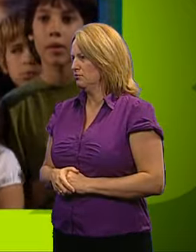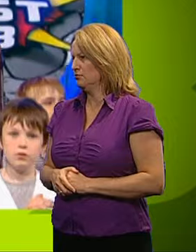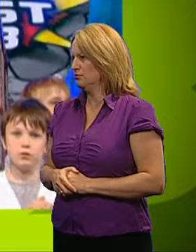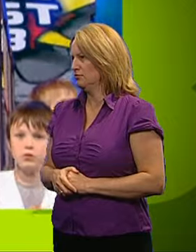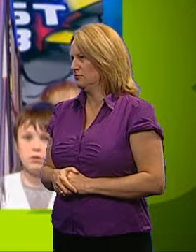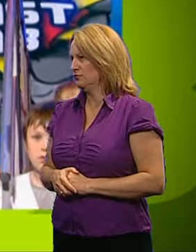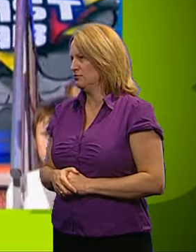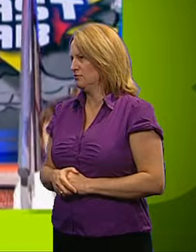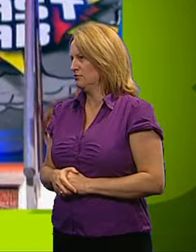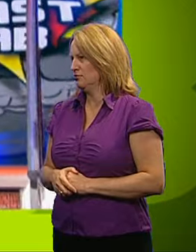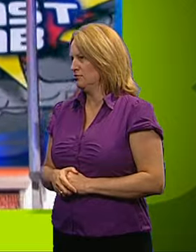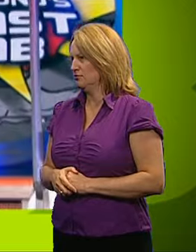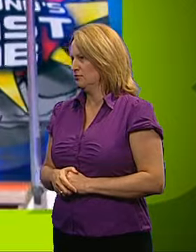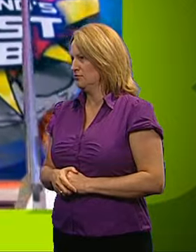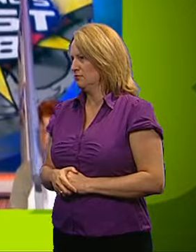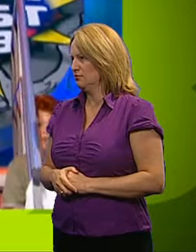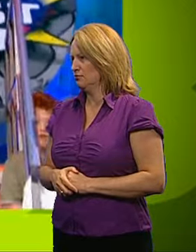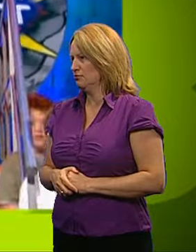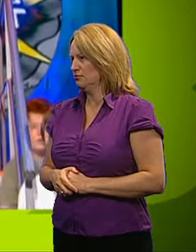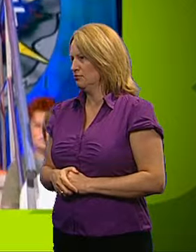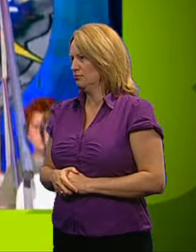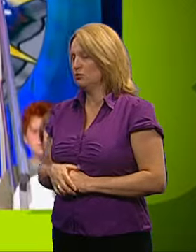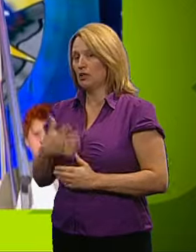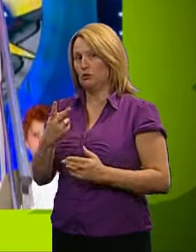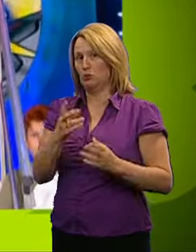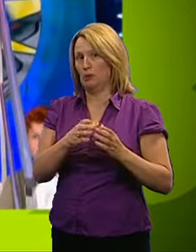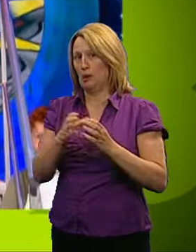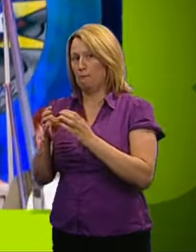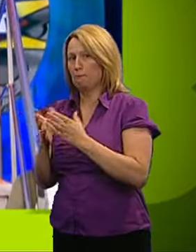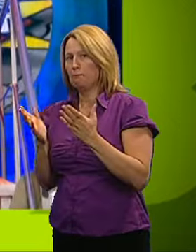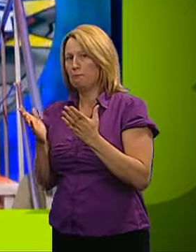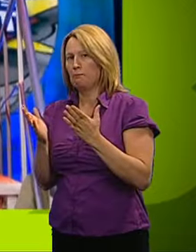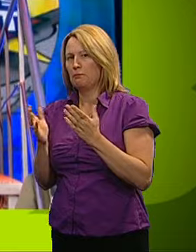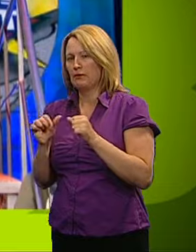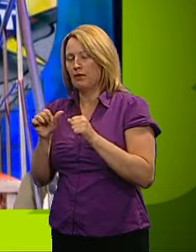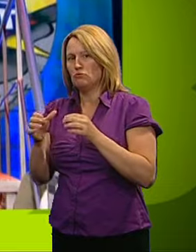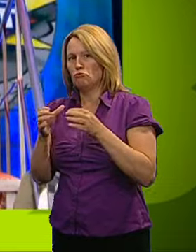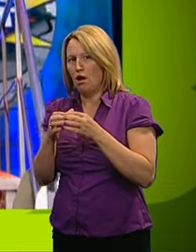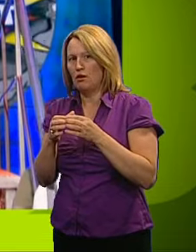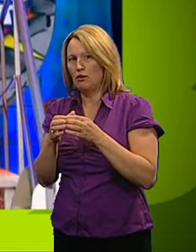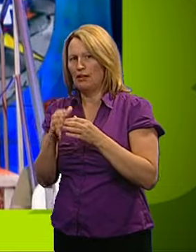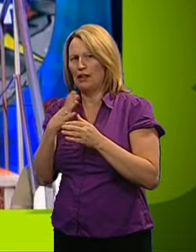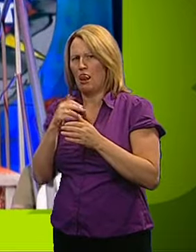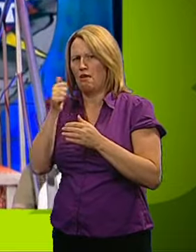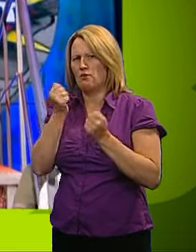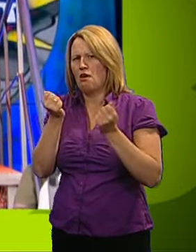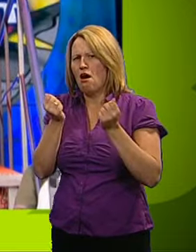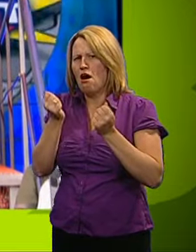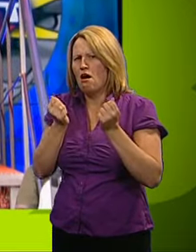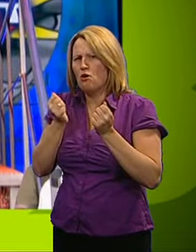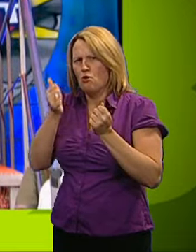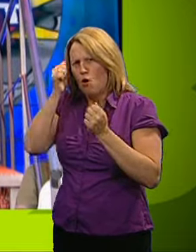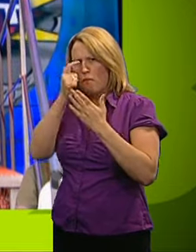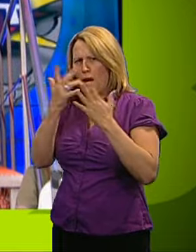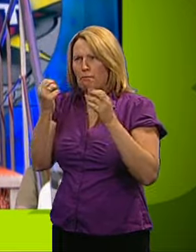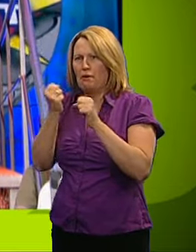OK, we have our two teams. For the next round, I need the help of a clever car. He knows a lot about the Big Bang, and that's not just the one that comes from his